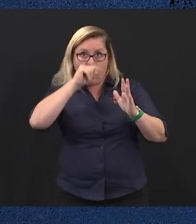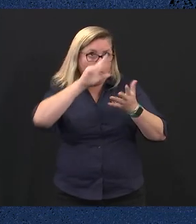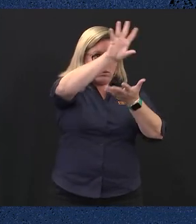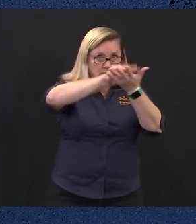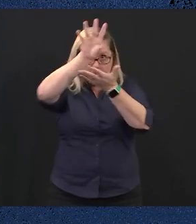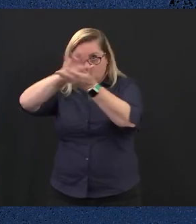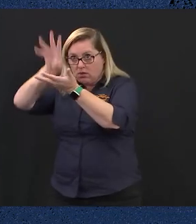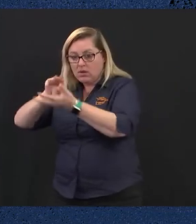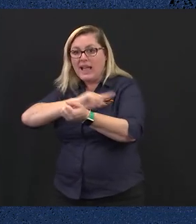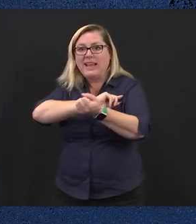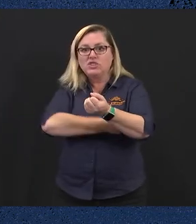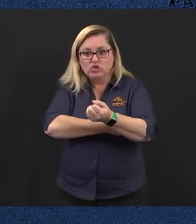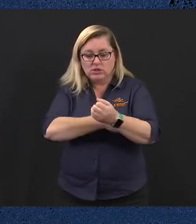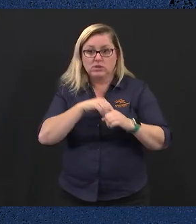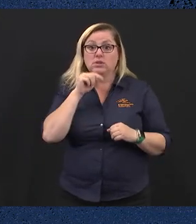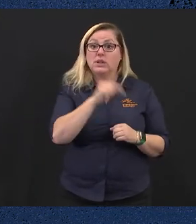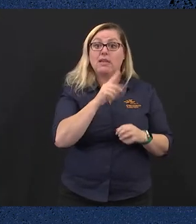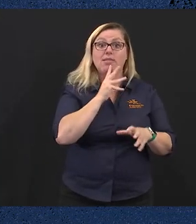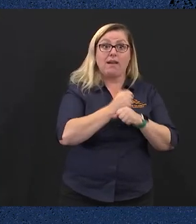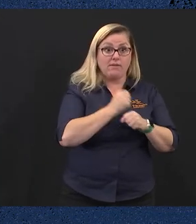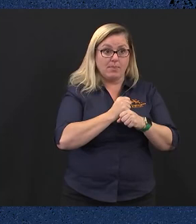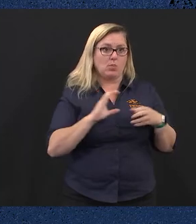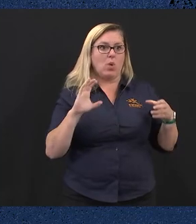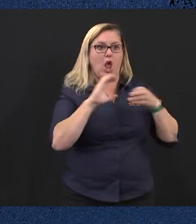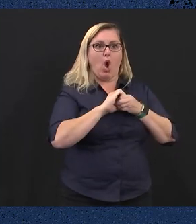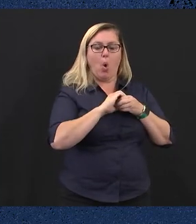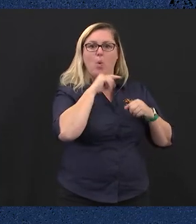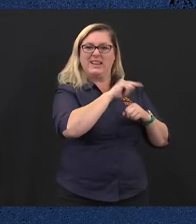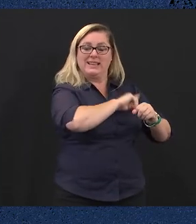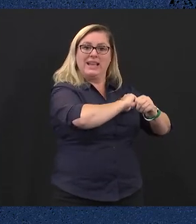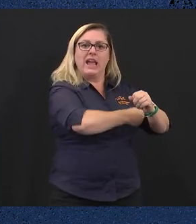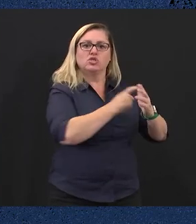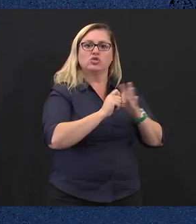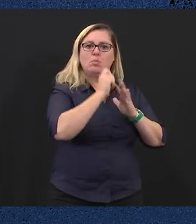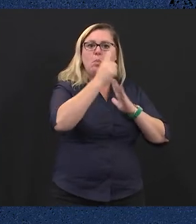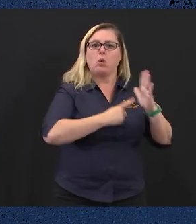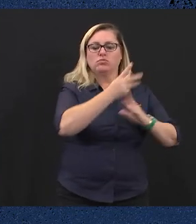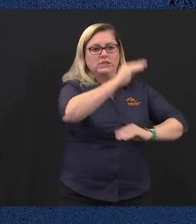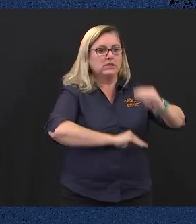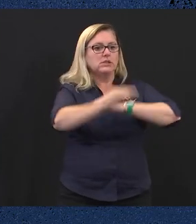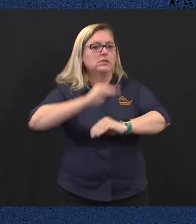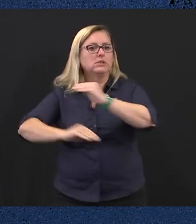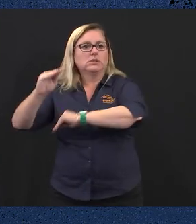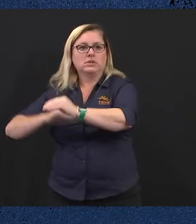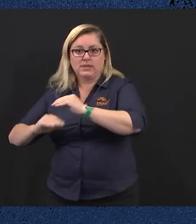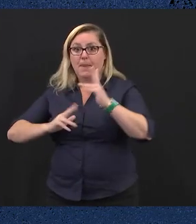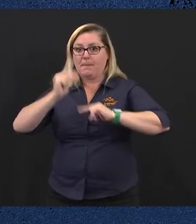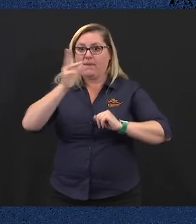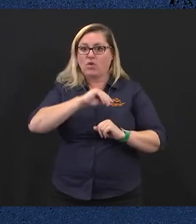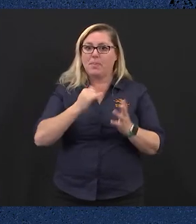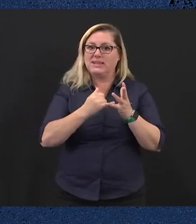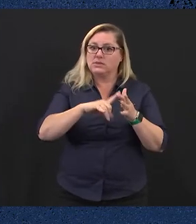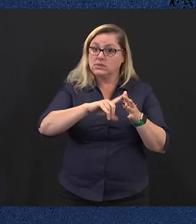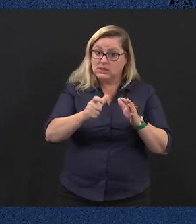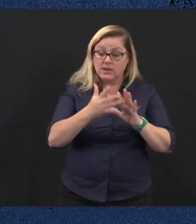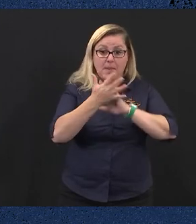The Government will seek to own a majority of new energy generation projects built by the SEC, ensuring that